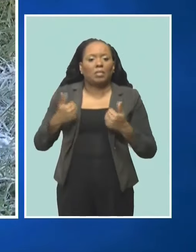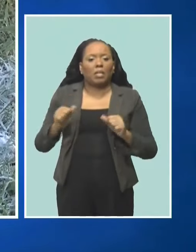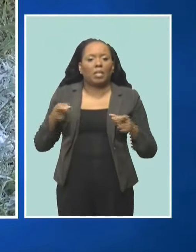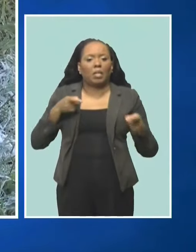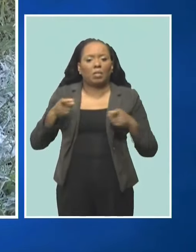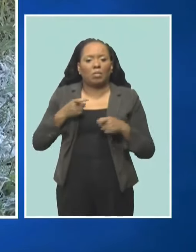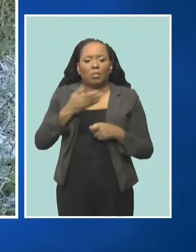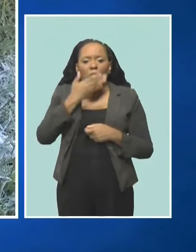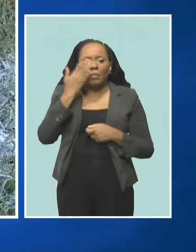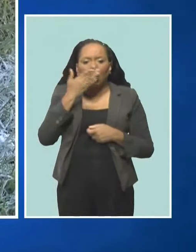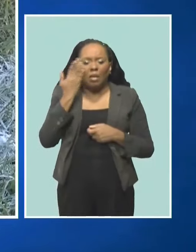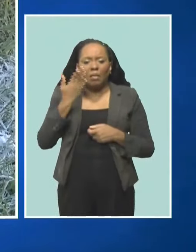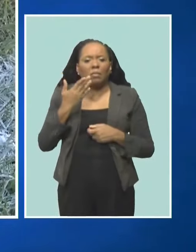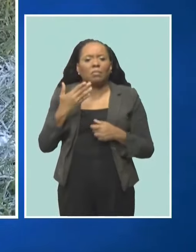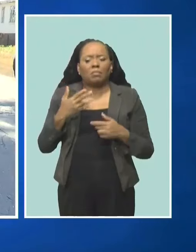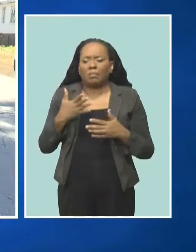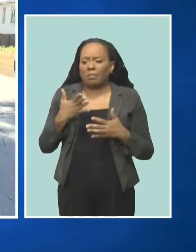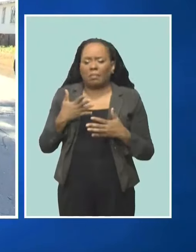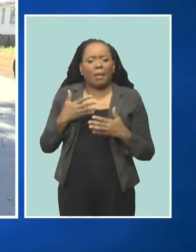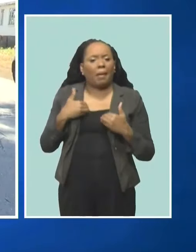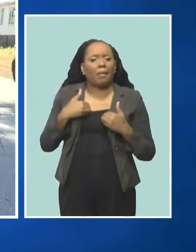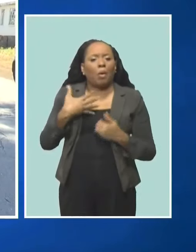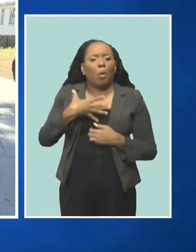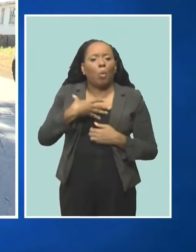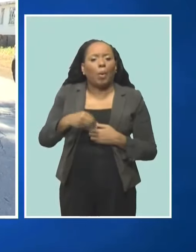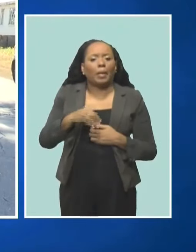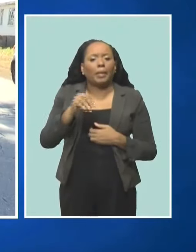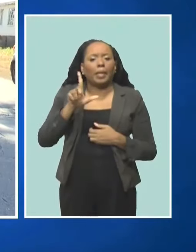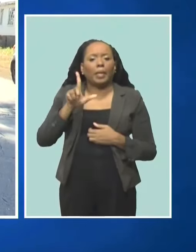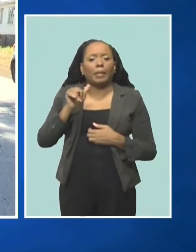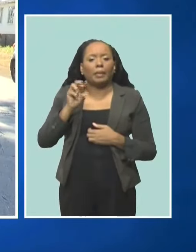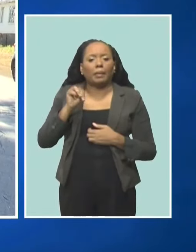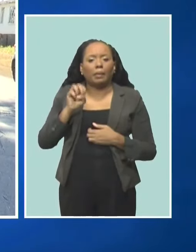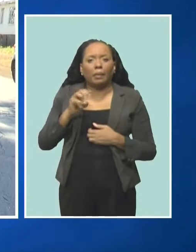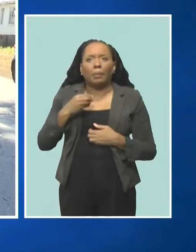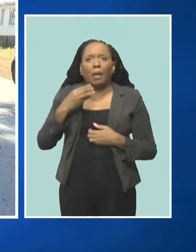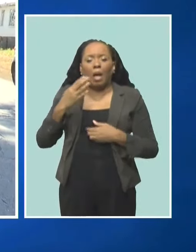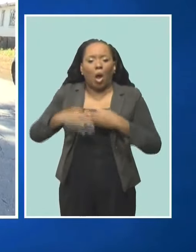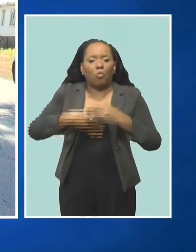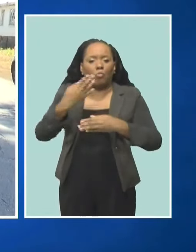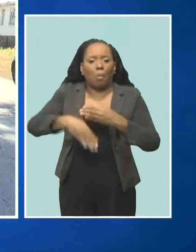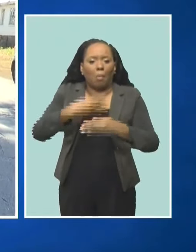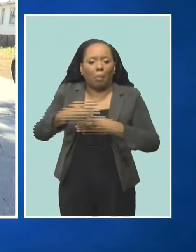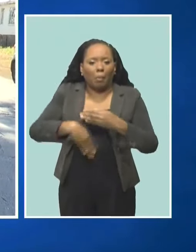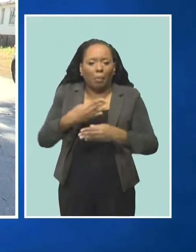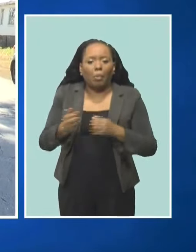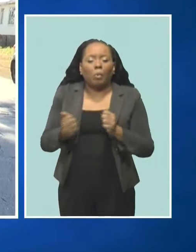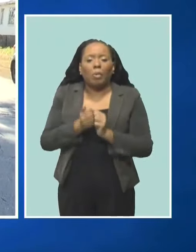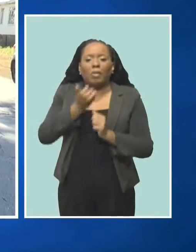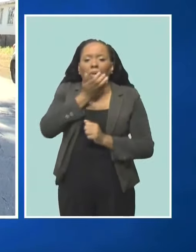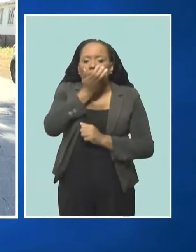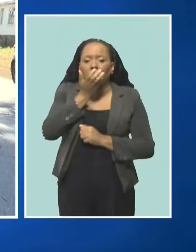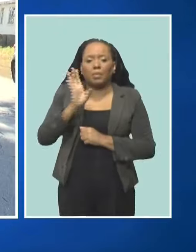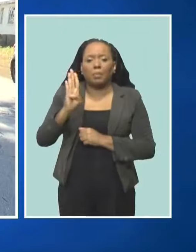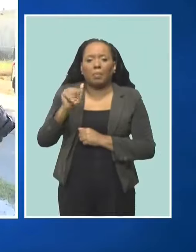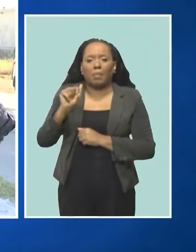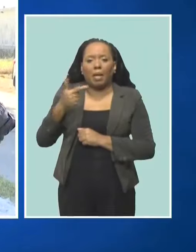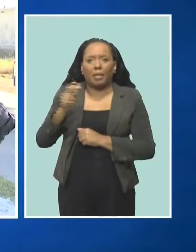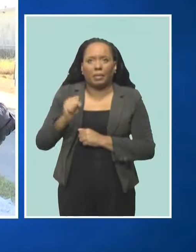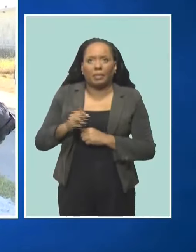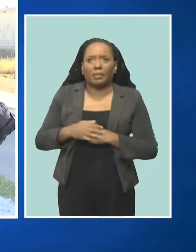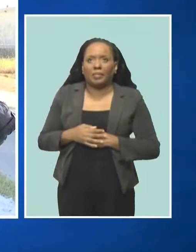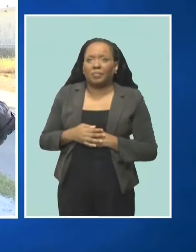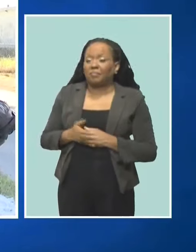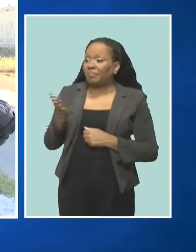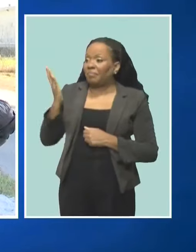control the smell by applying white lime and wrapping the bin in garbage bags until it could be removed. I've never seen